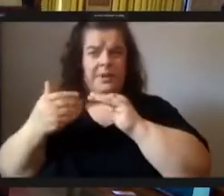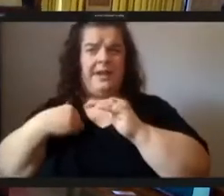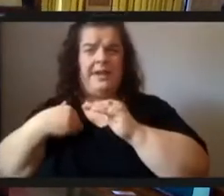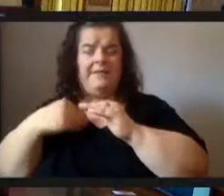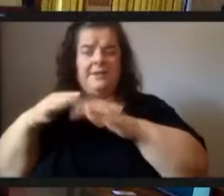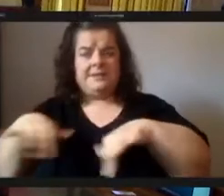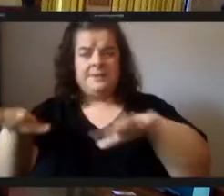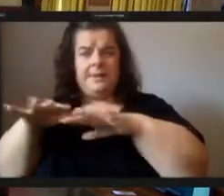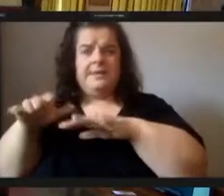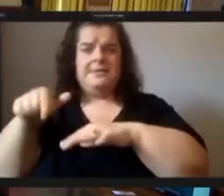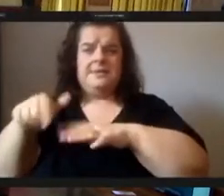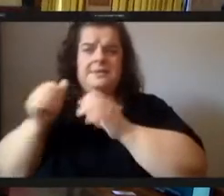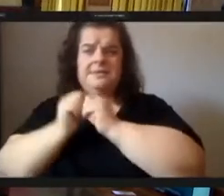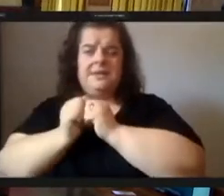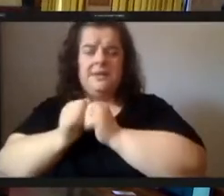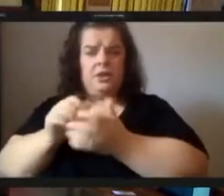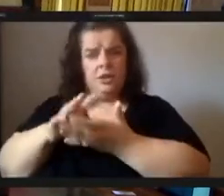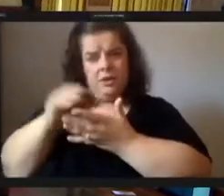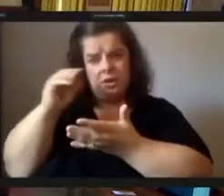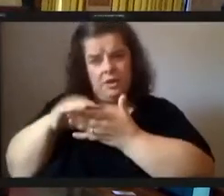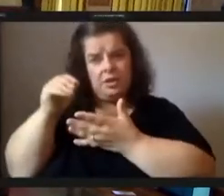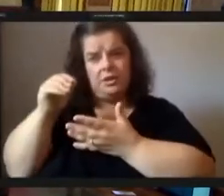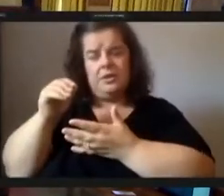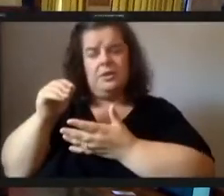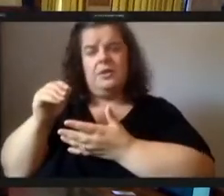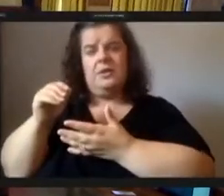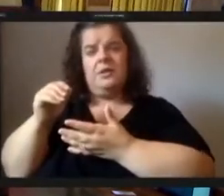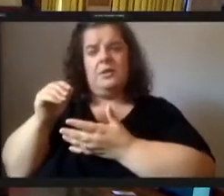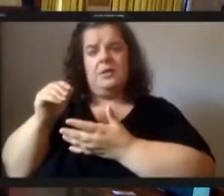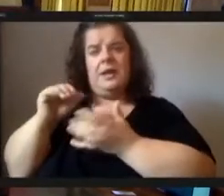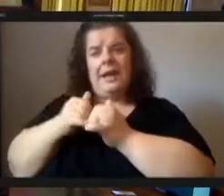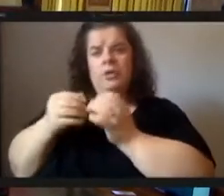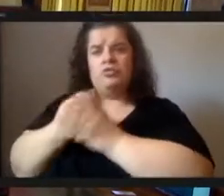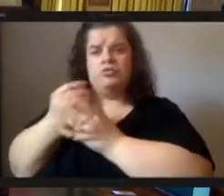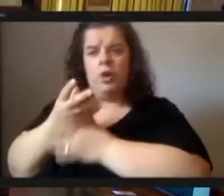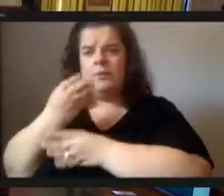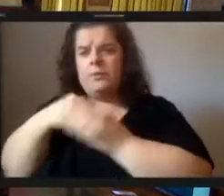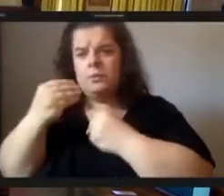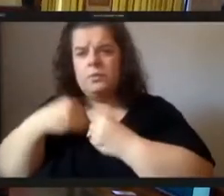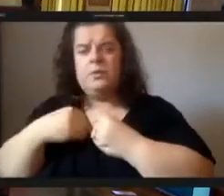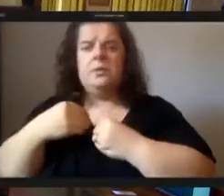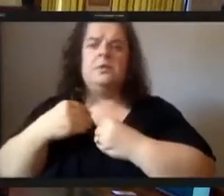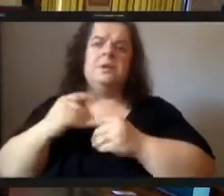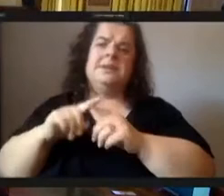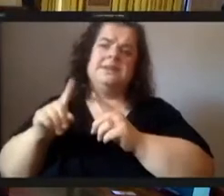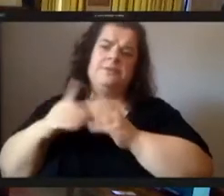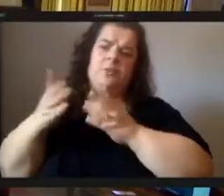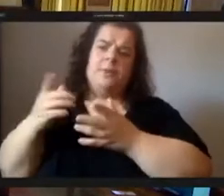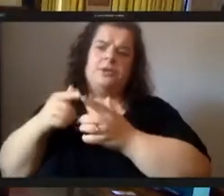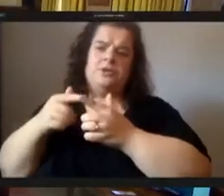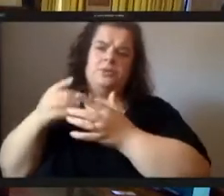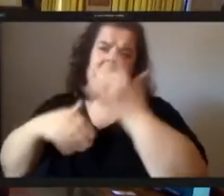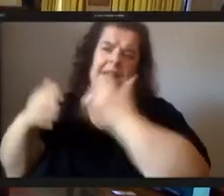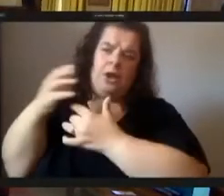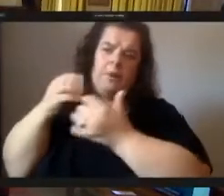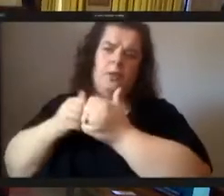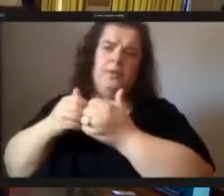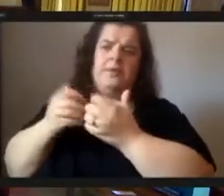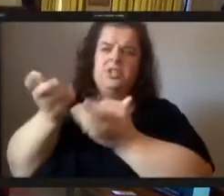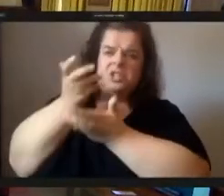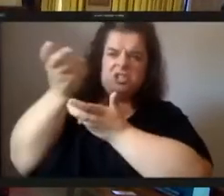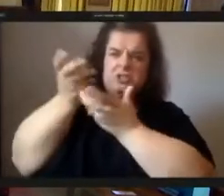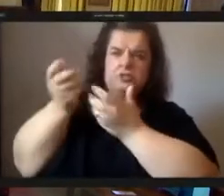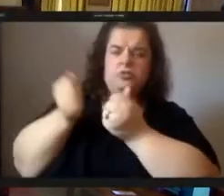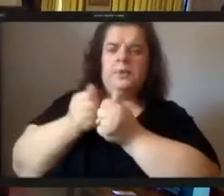together and learn about food security how it grows and different ways to interact with each other basically because it was